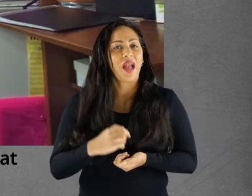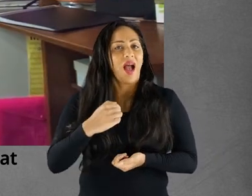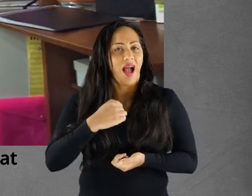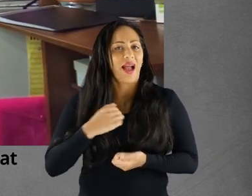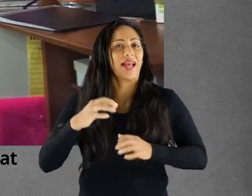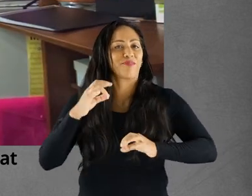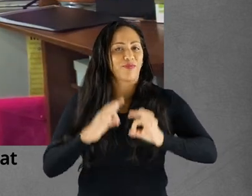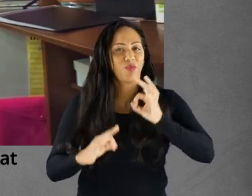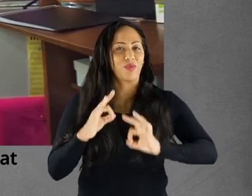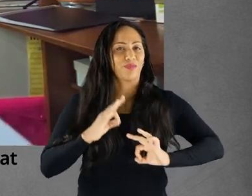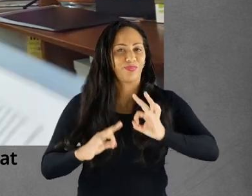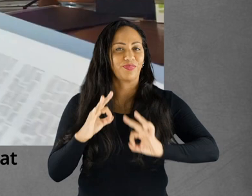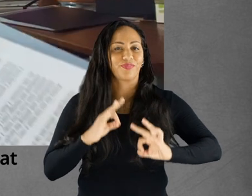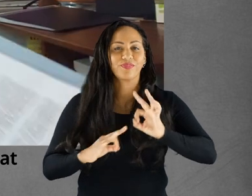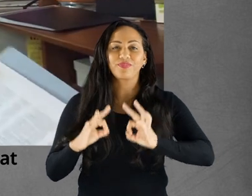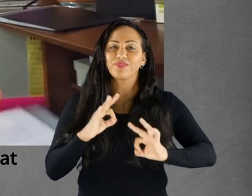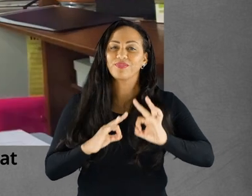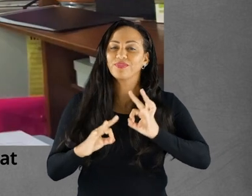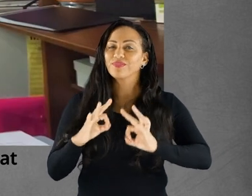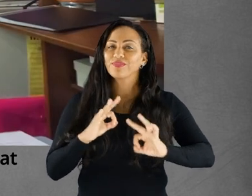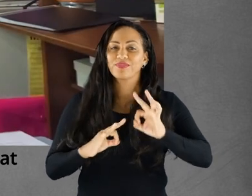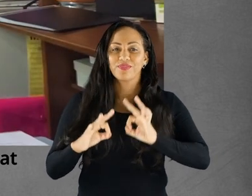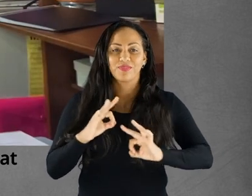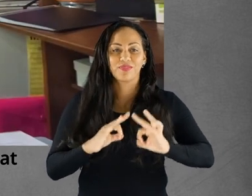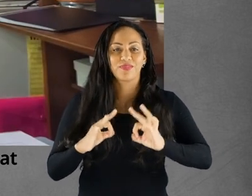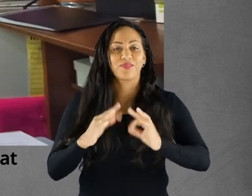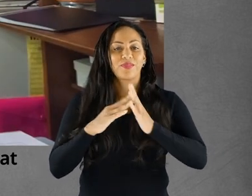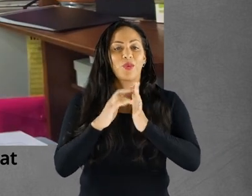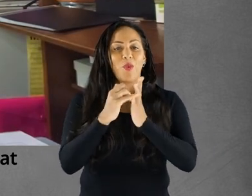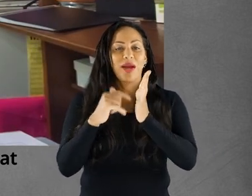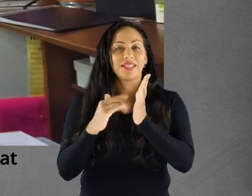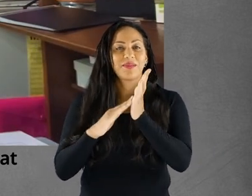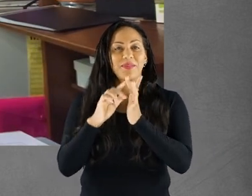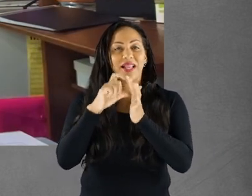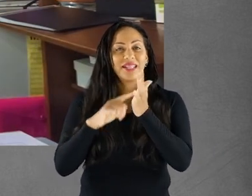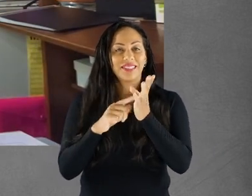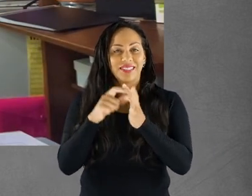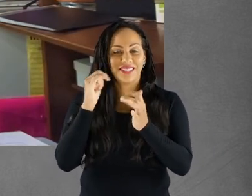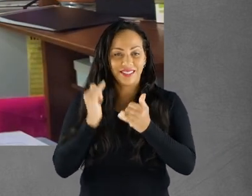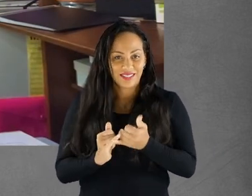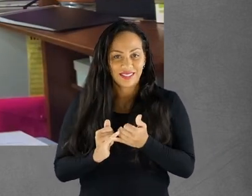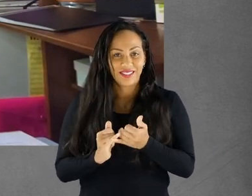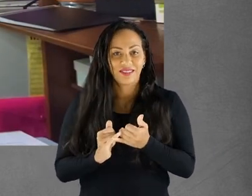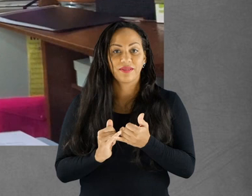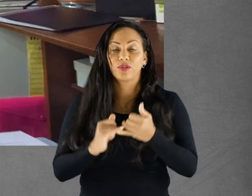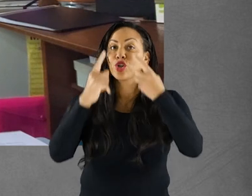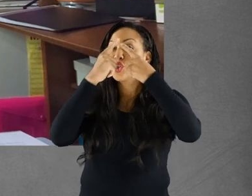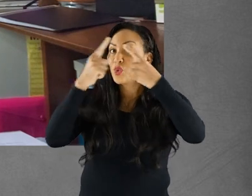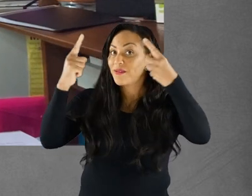I have performed my work in West Midlands